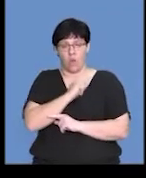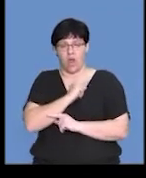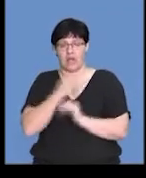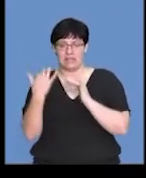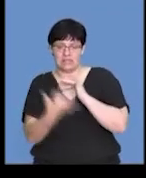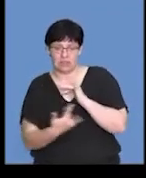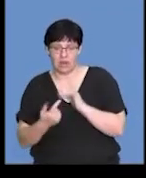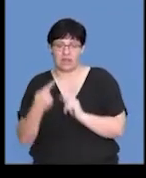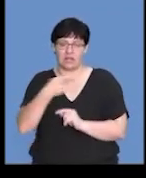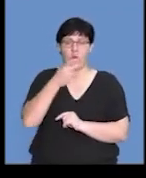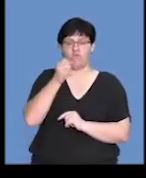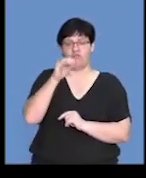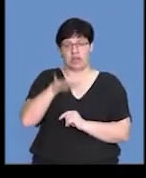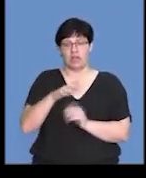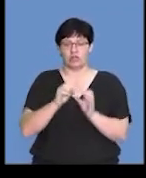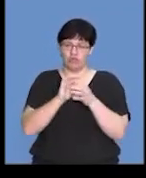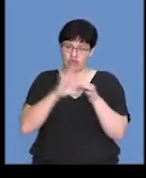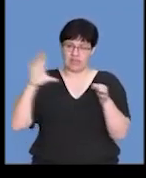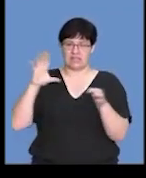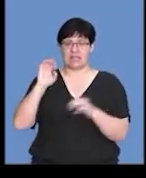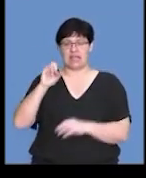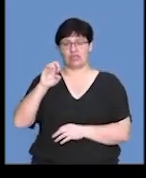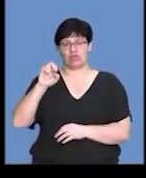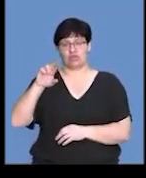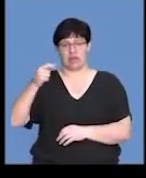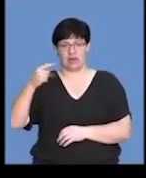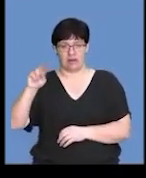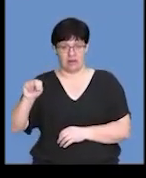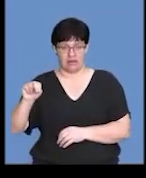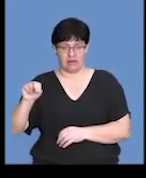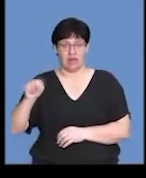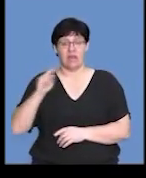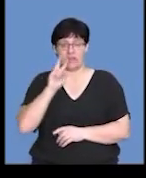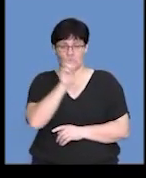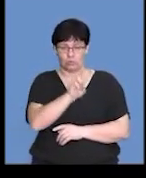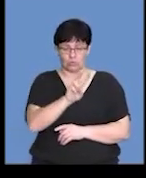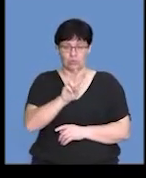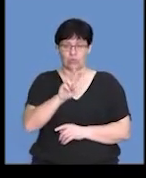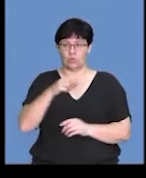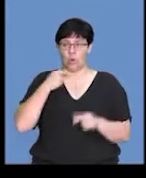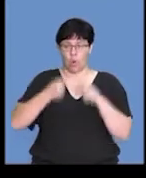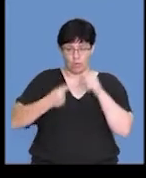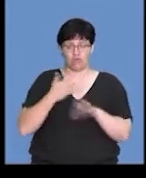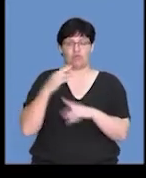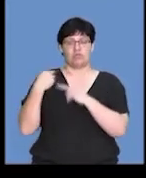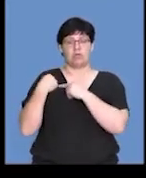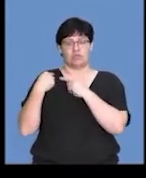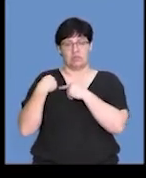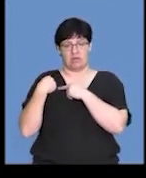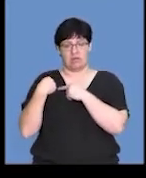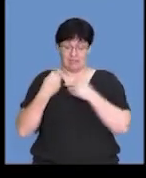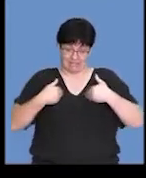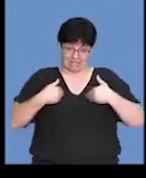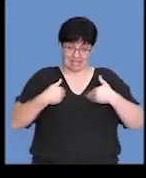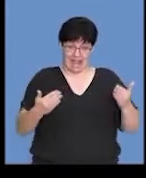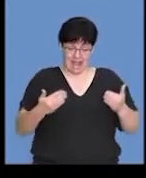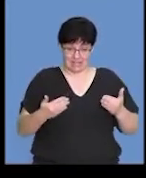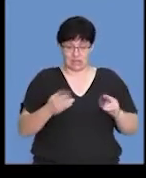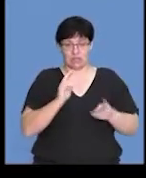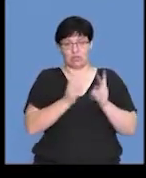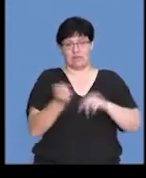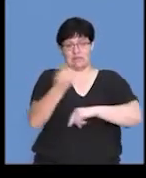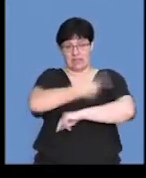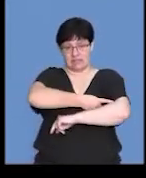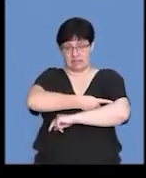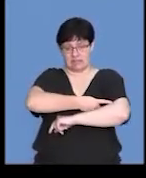stimulating the ovary to release estrogen. And we see that those are the two hormones that initially are responsible during the initial 12